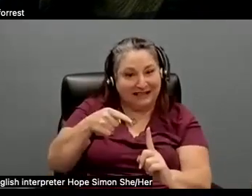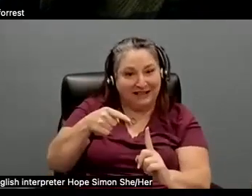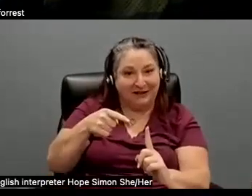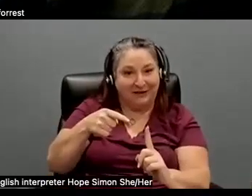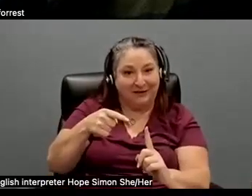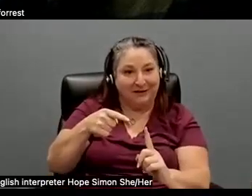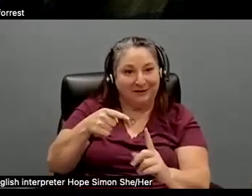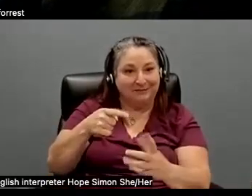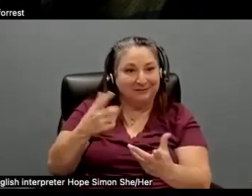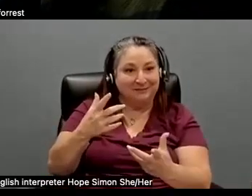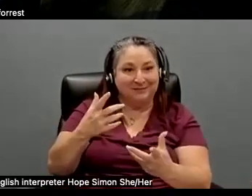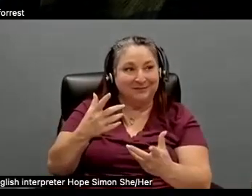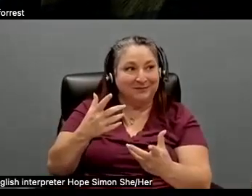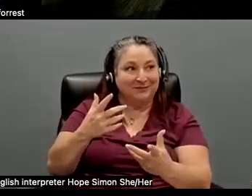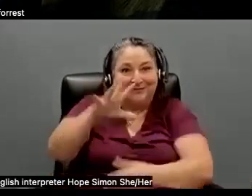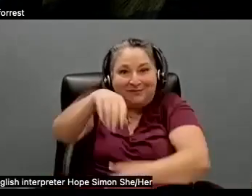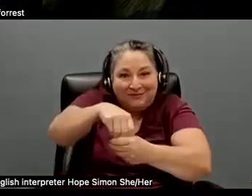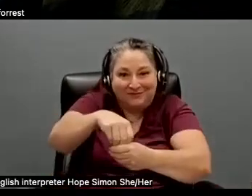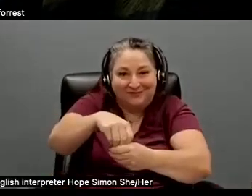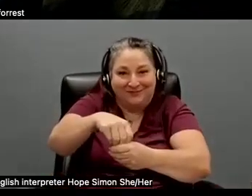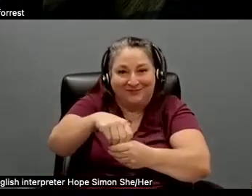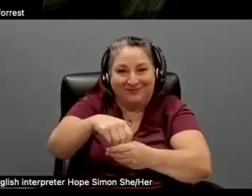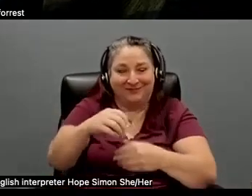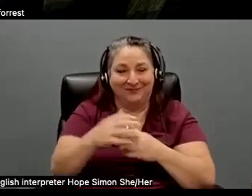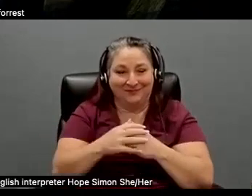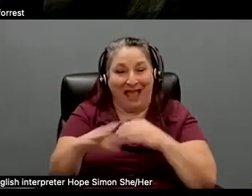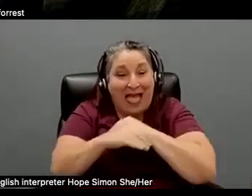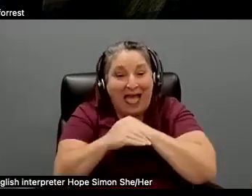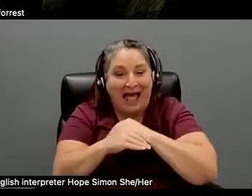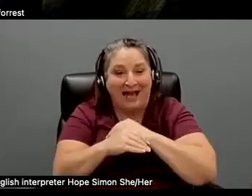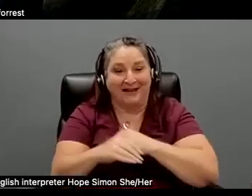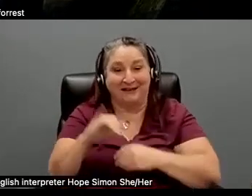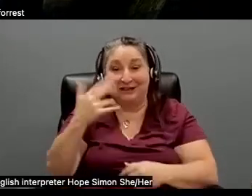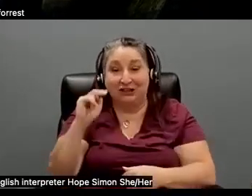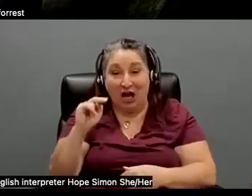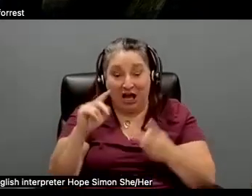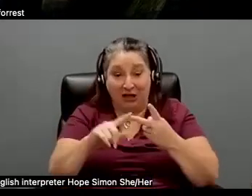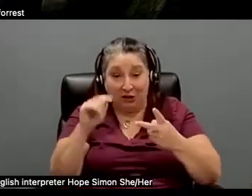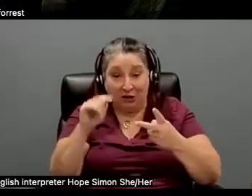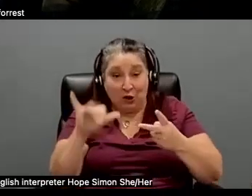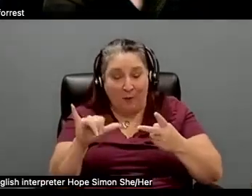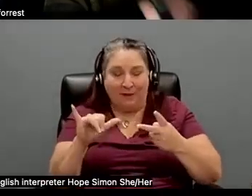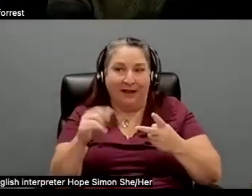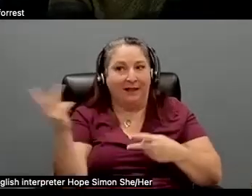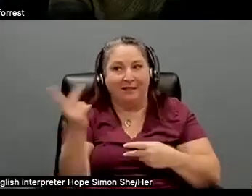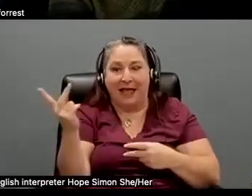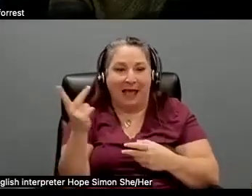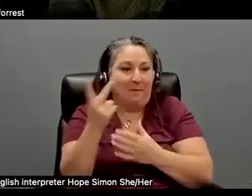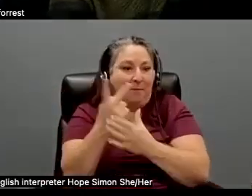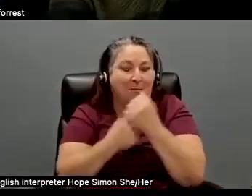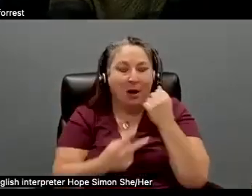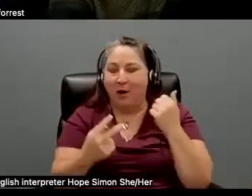the, you know, other things they bring to the table. Um, you know, John and Toby obviously brought a lot of, uh,